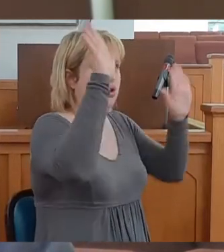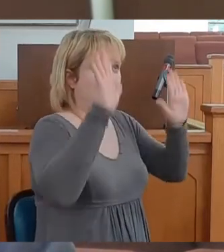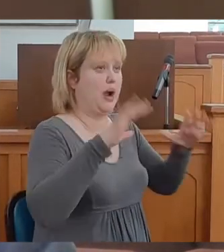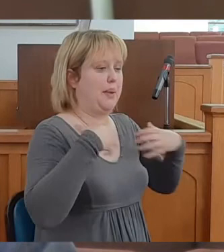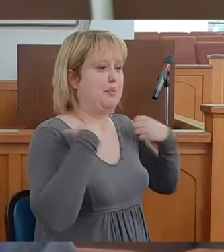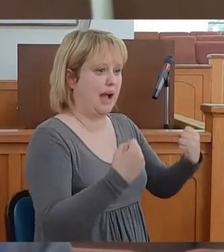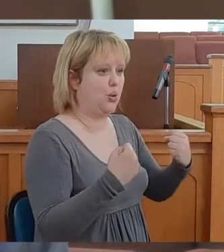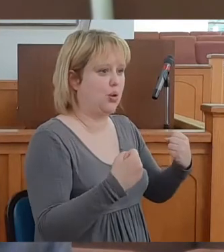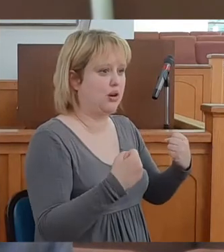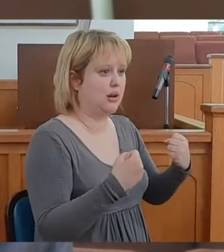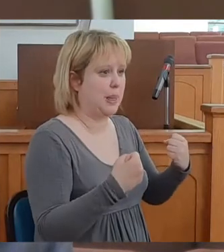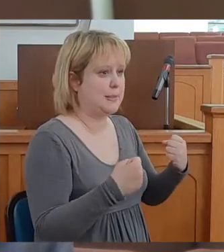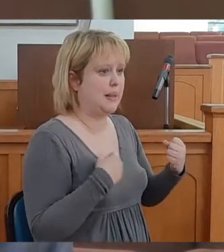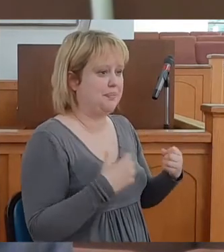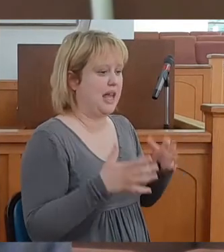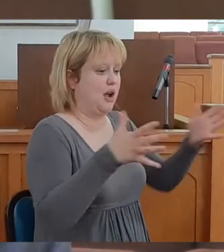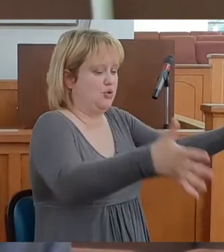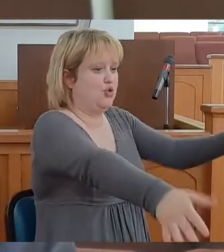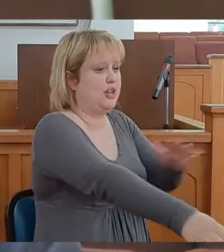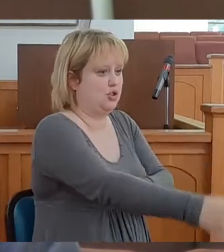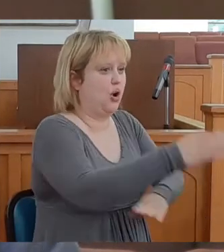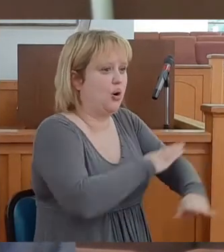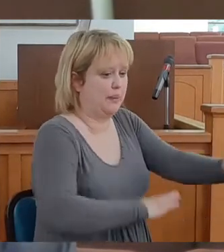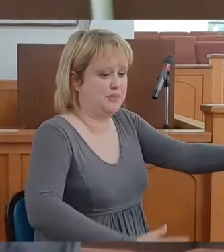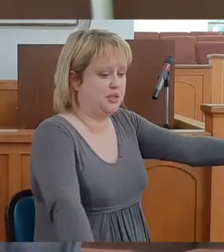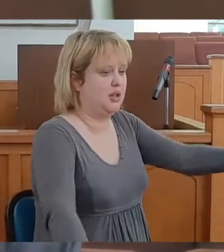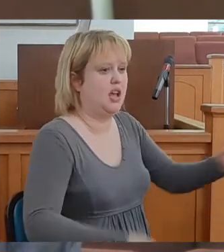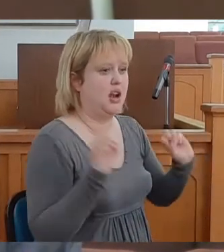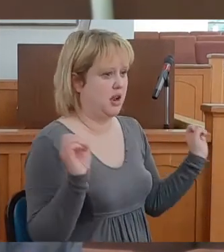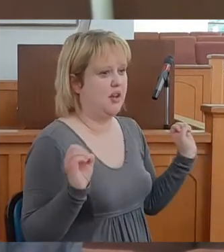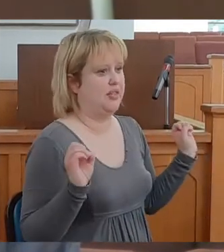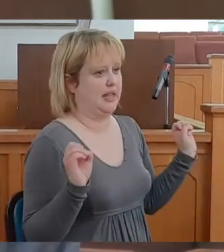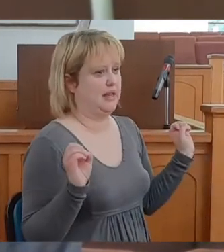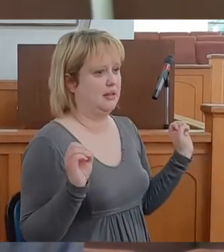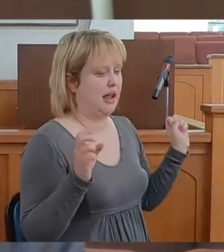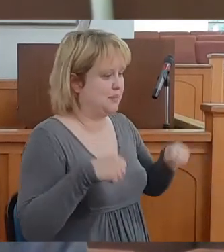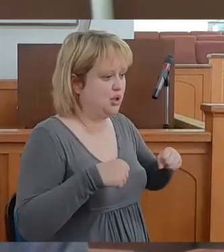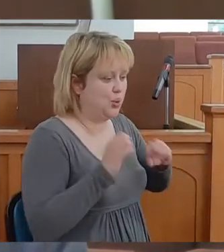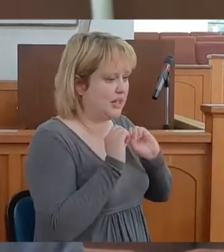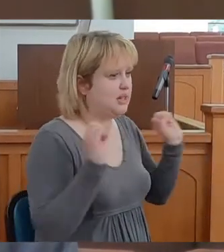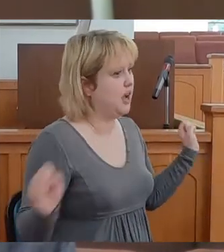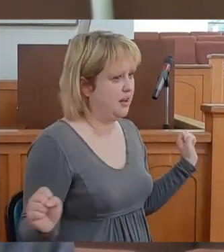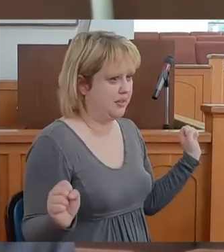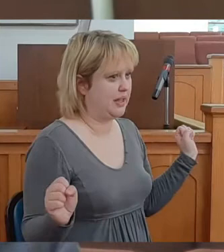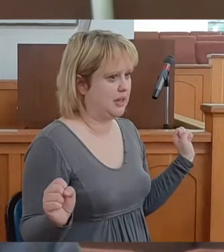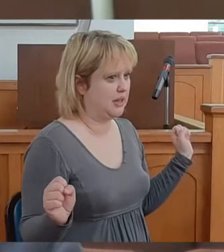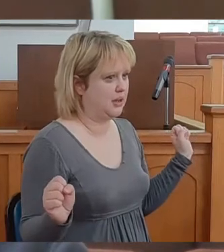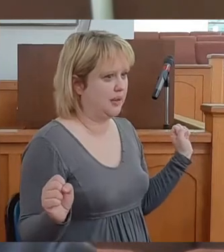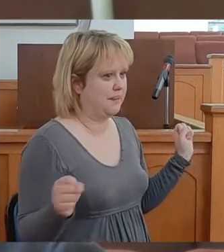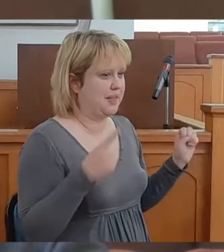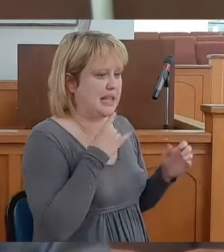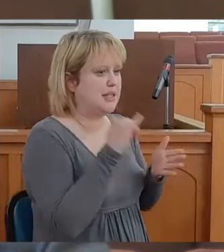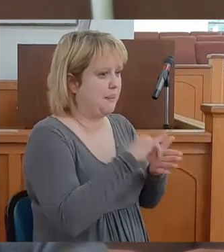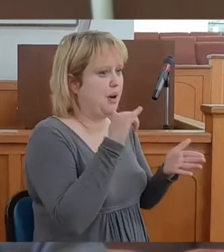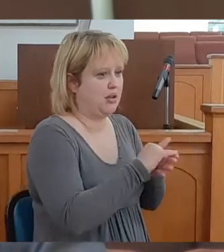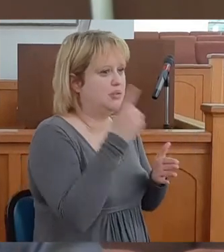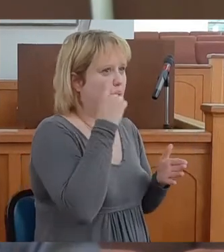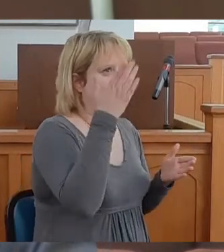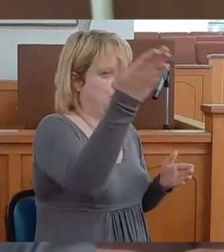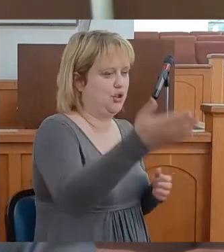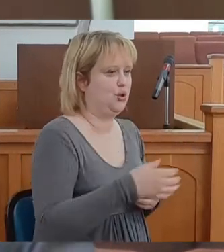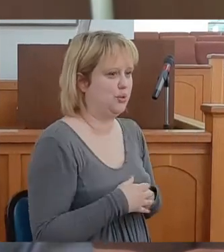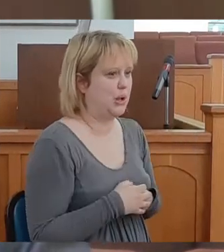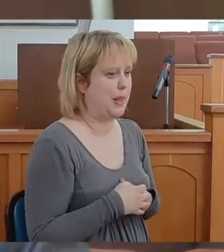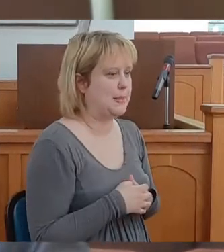power and outstretched arms. Nothing. Absolutely nothing is impossible for you.